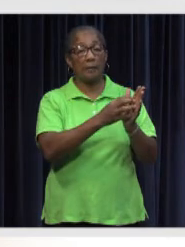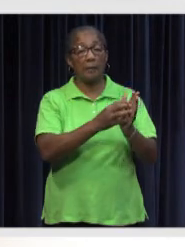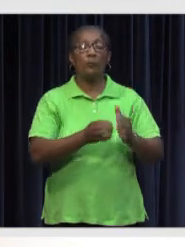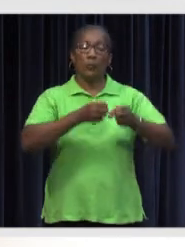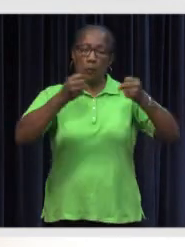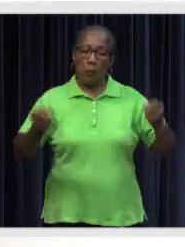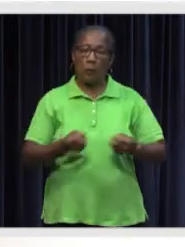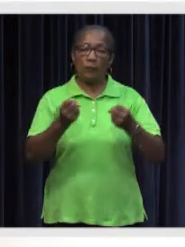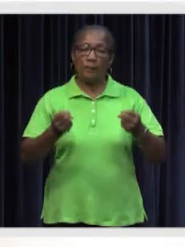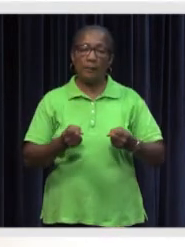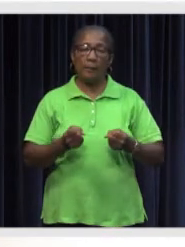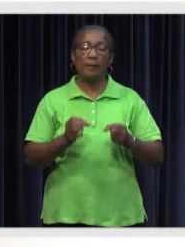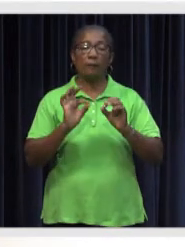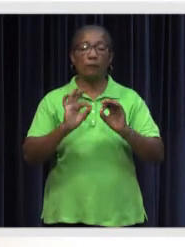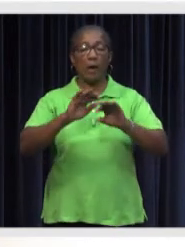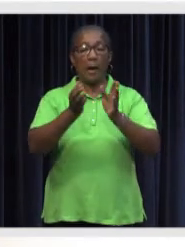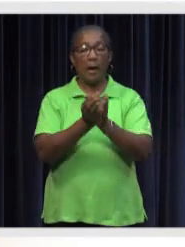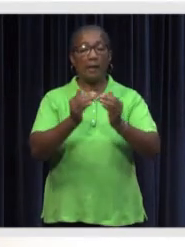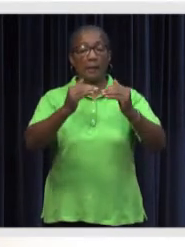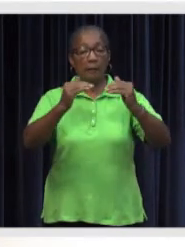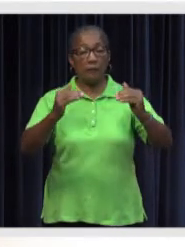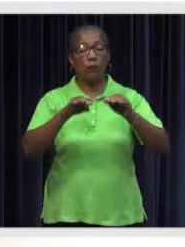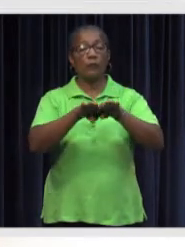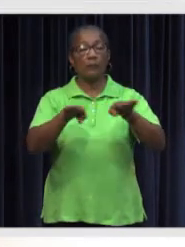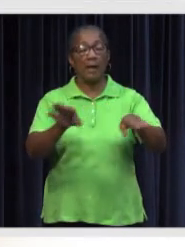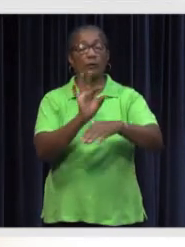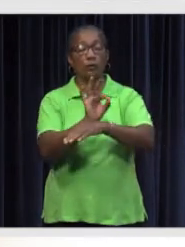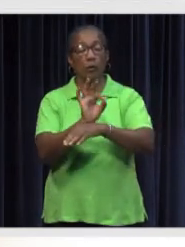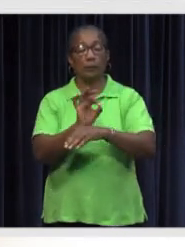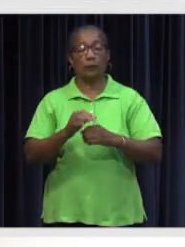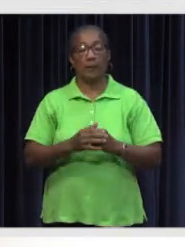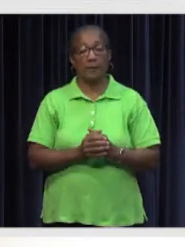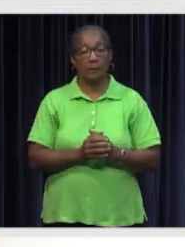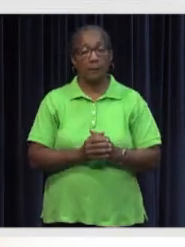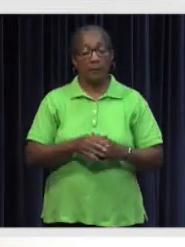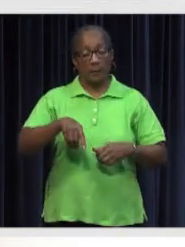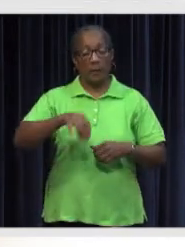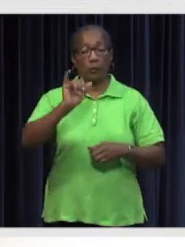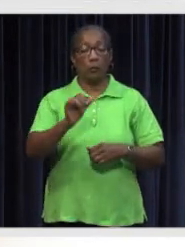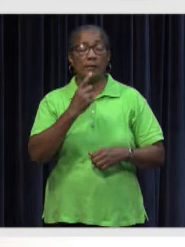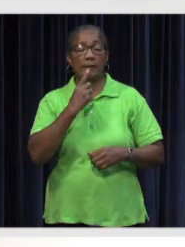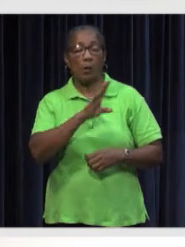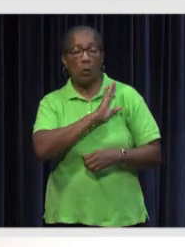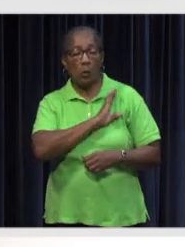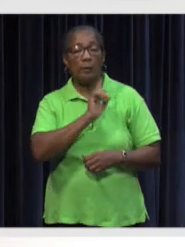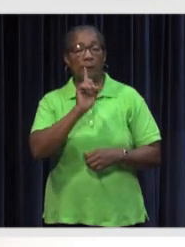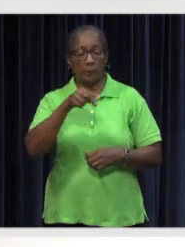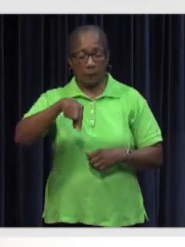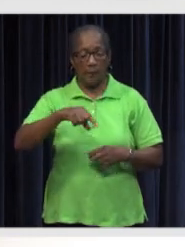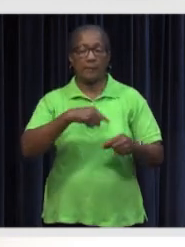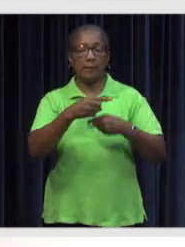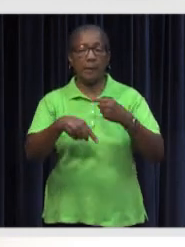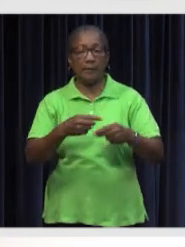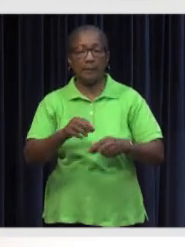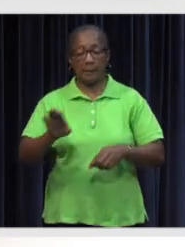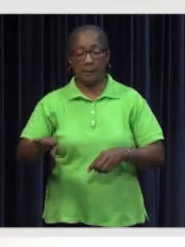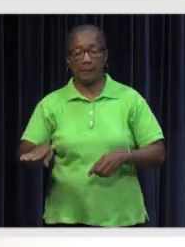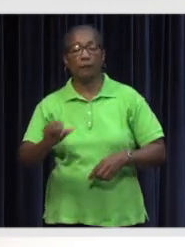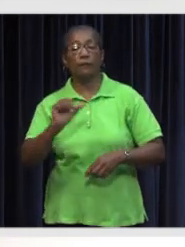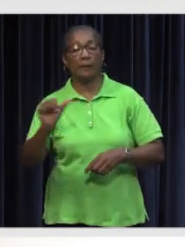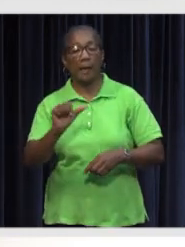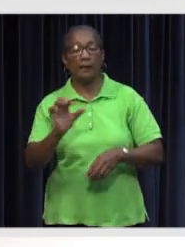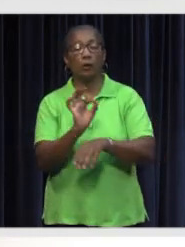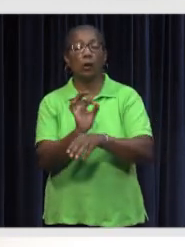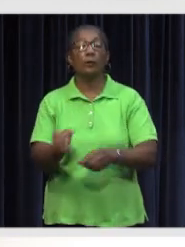Facebook. The exercises are intended for all levels of the primary education. In this way, also the